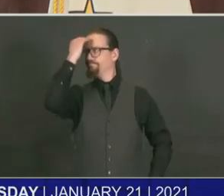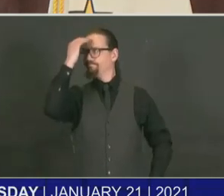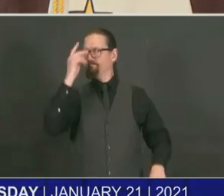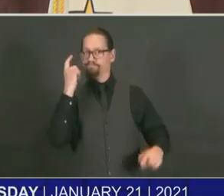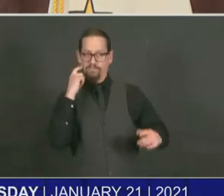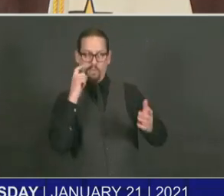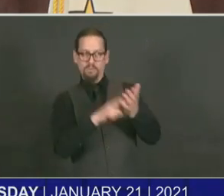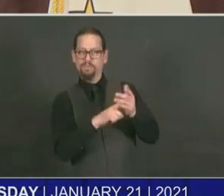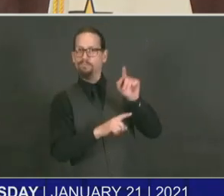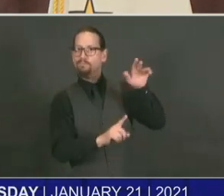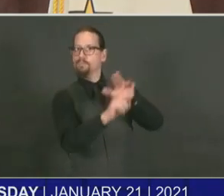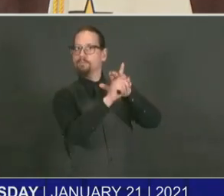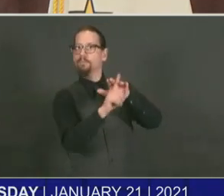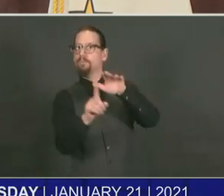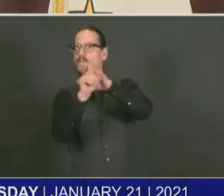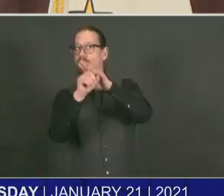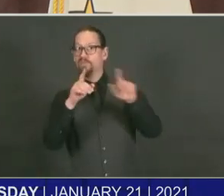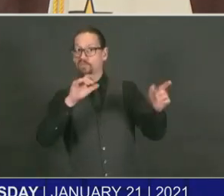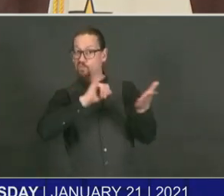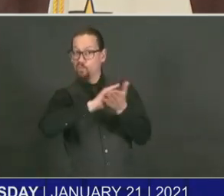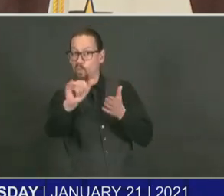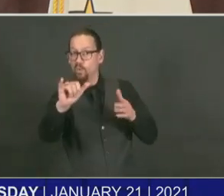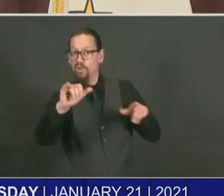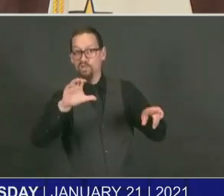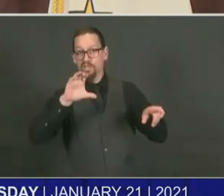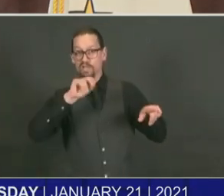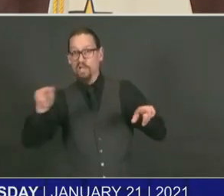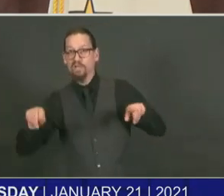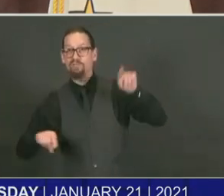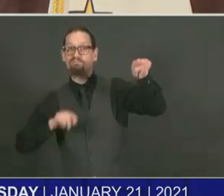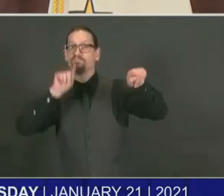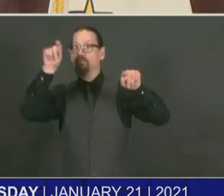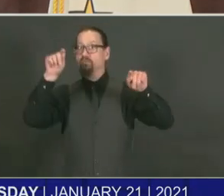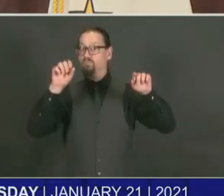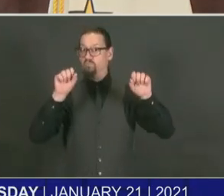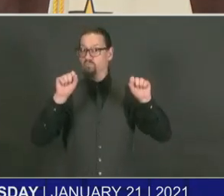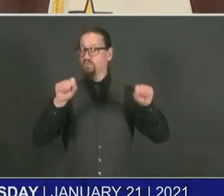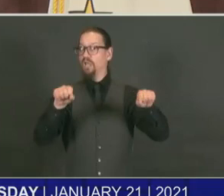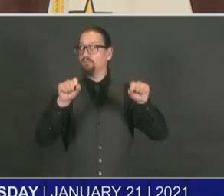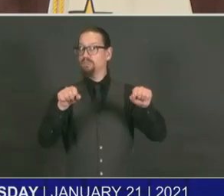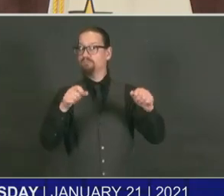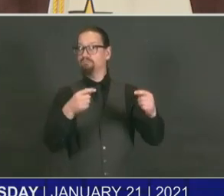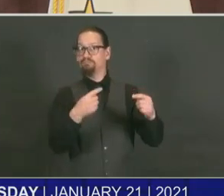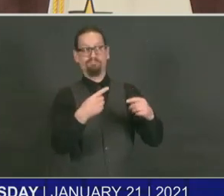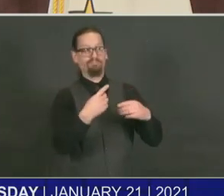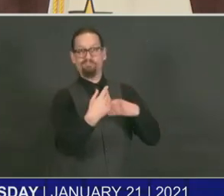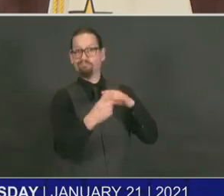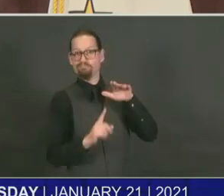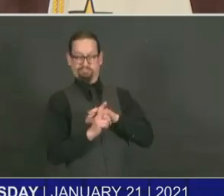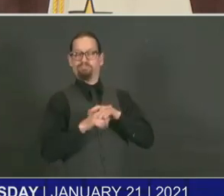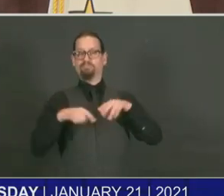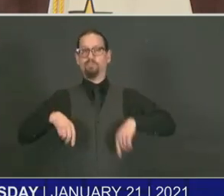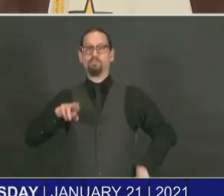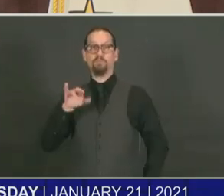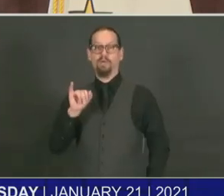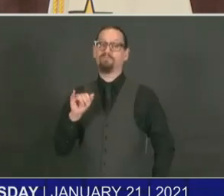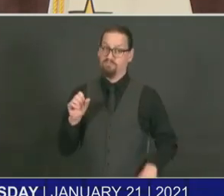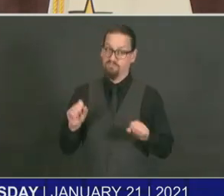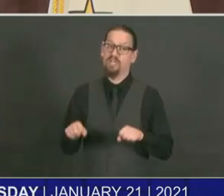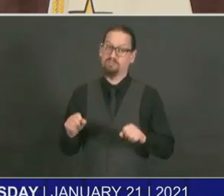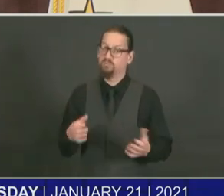states, it is a matter of time. Being able to use the tools that we have prepared